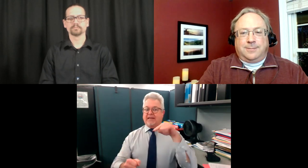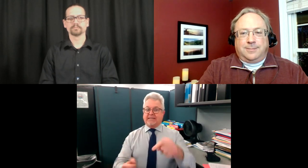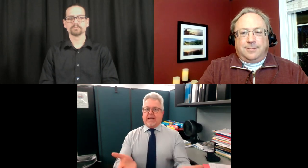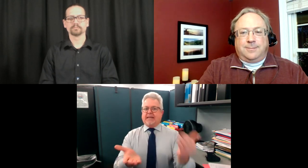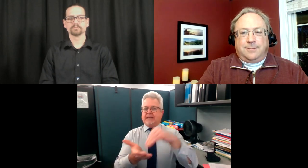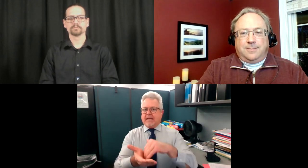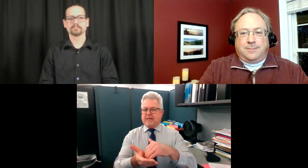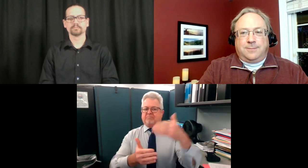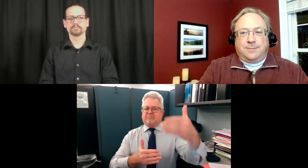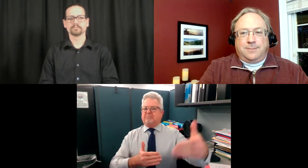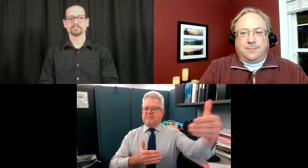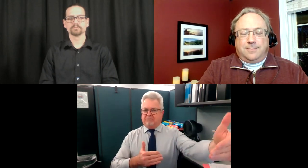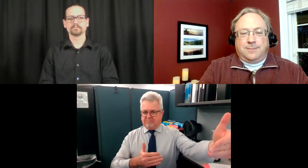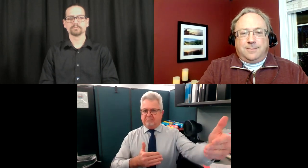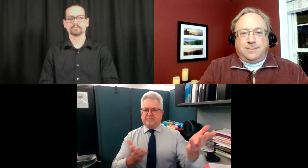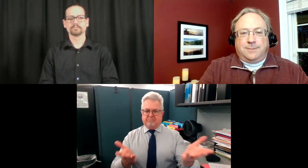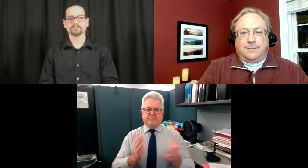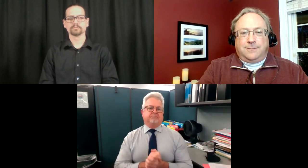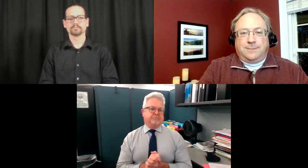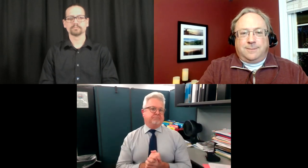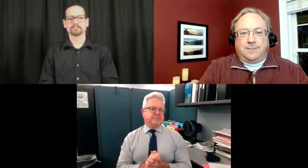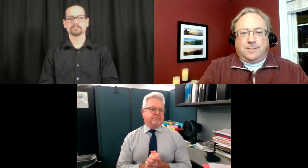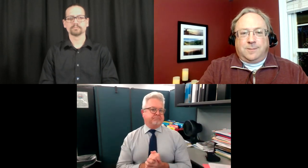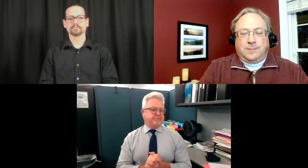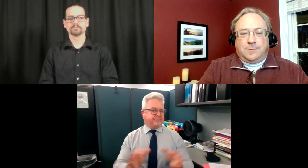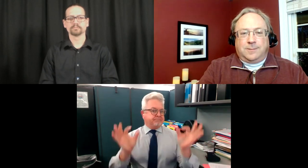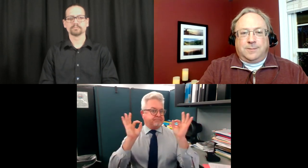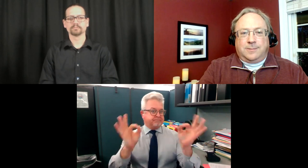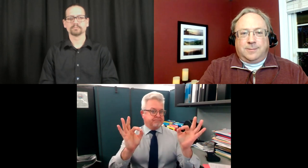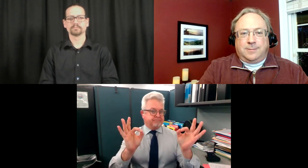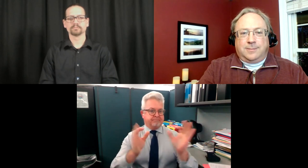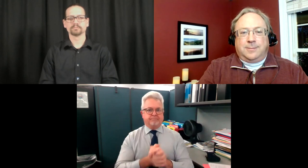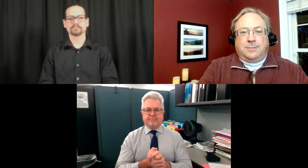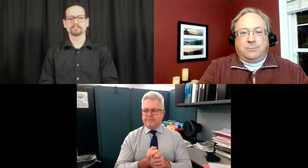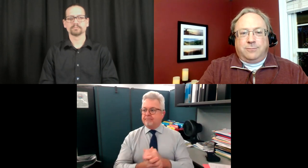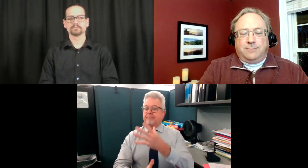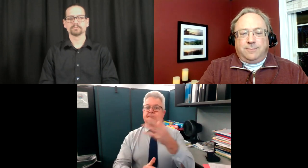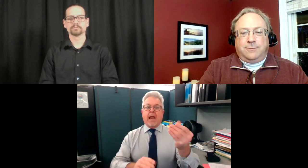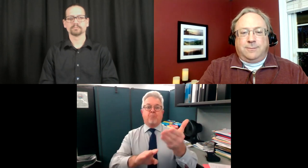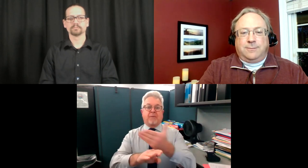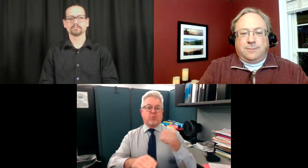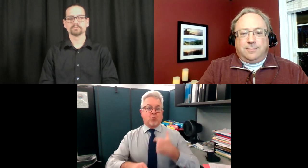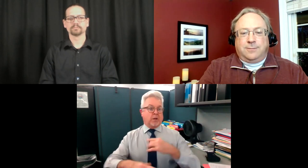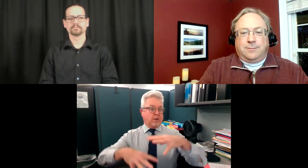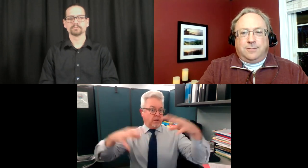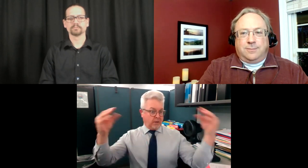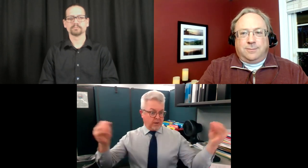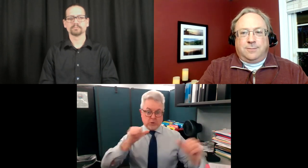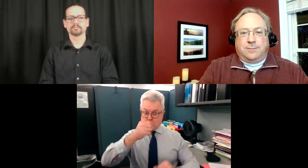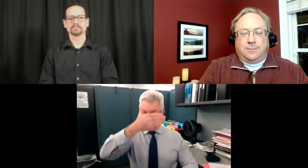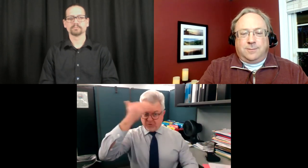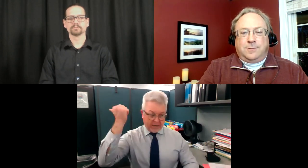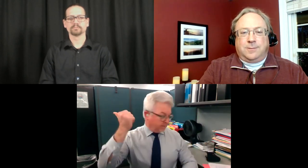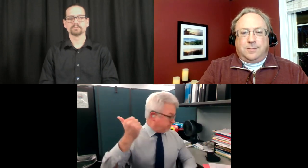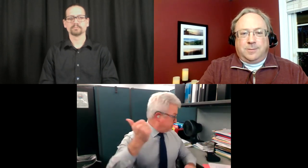that and perhaps while things become of concern to our community we would like to reach out to you again and invite you